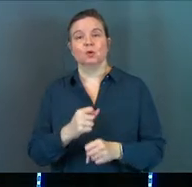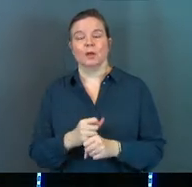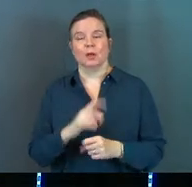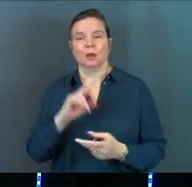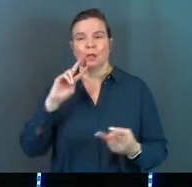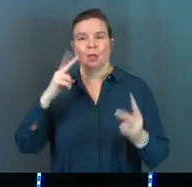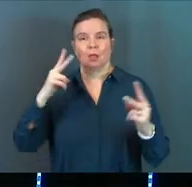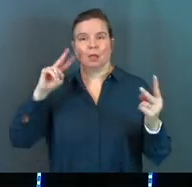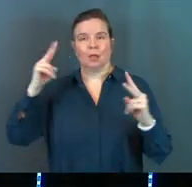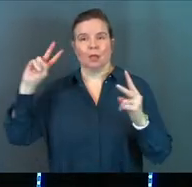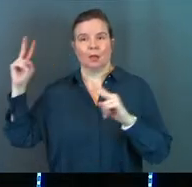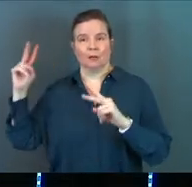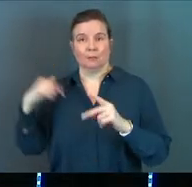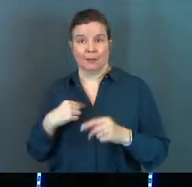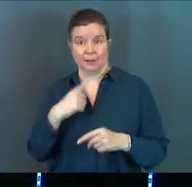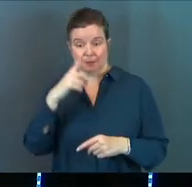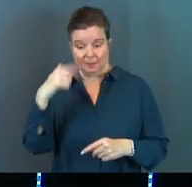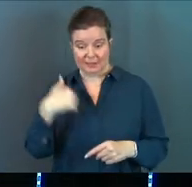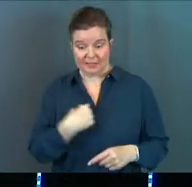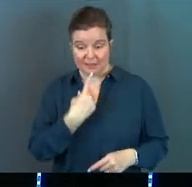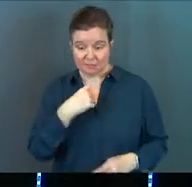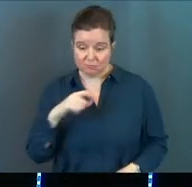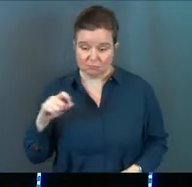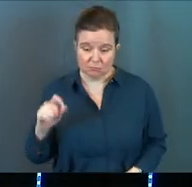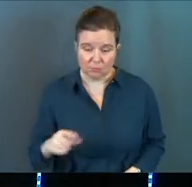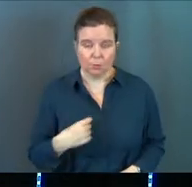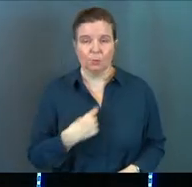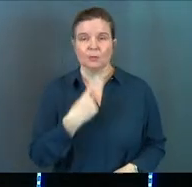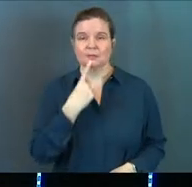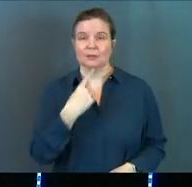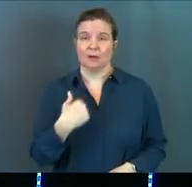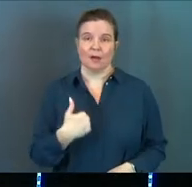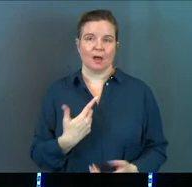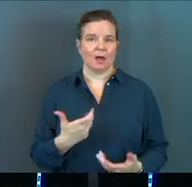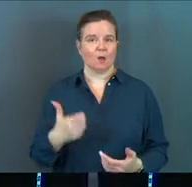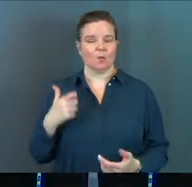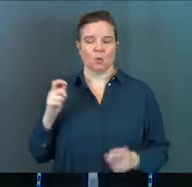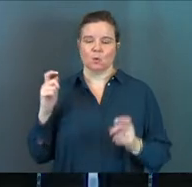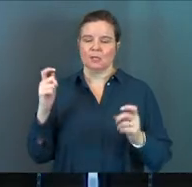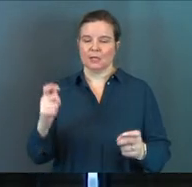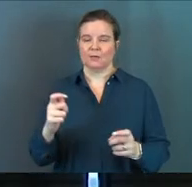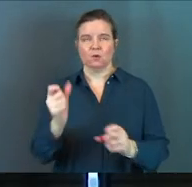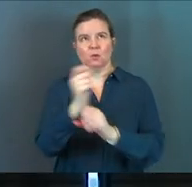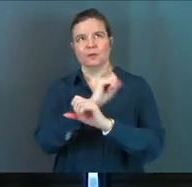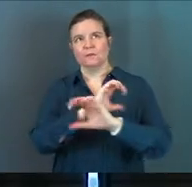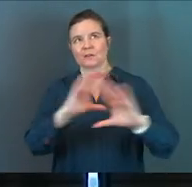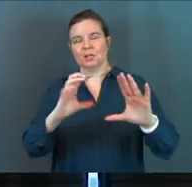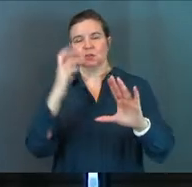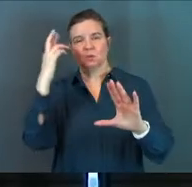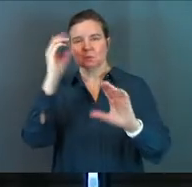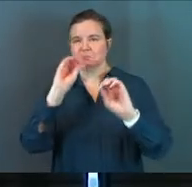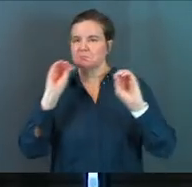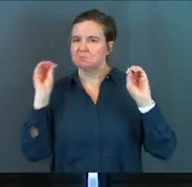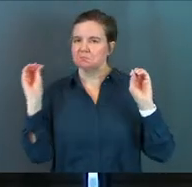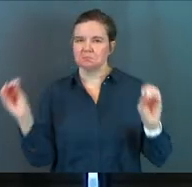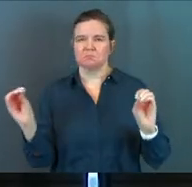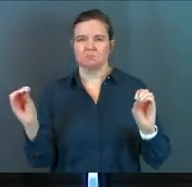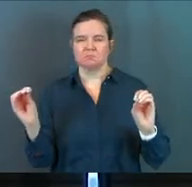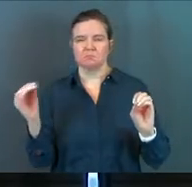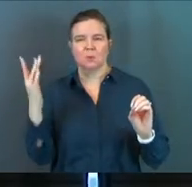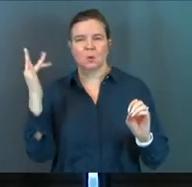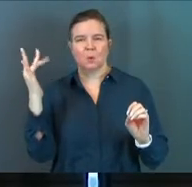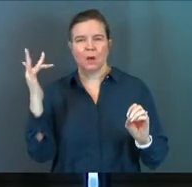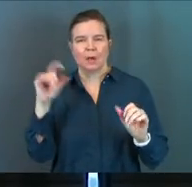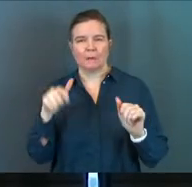misunderstanding by saying, because I said so. What we're saying is, I won't give you the vision or the reason or the logic